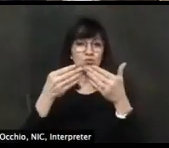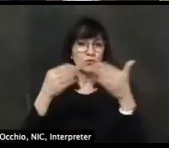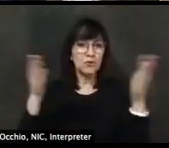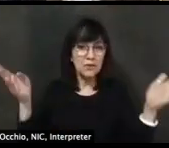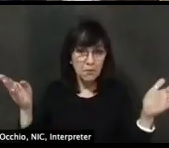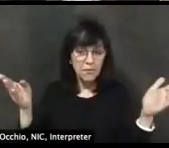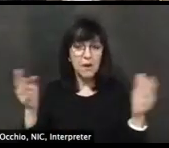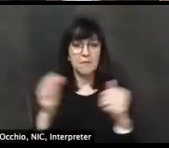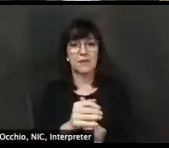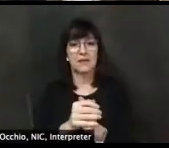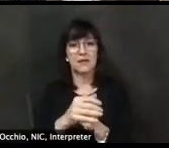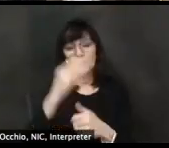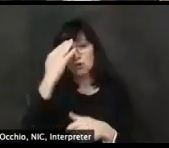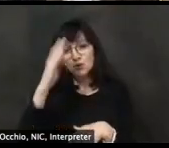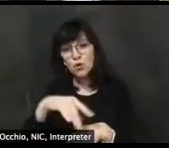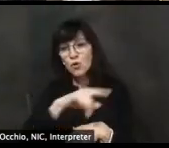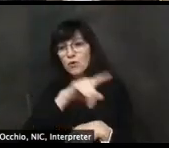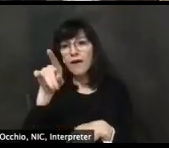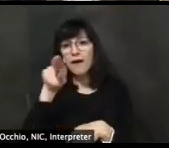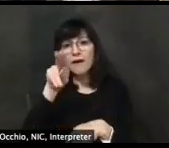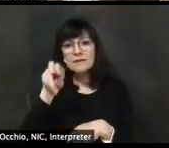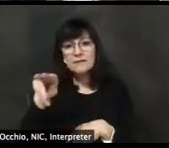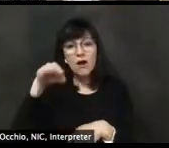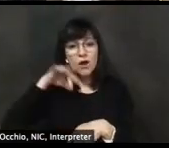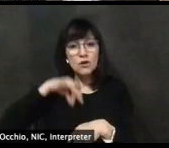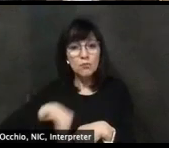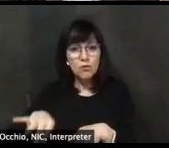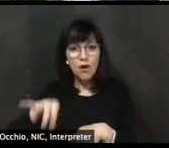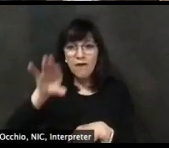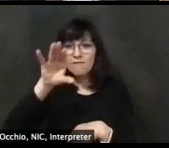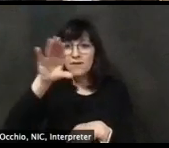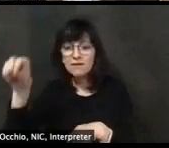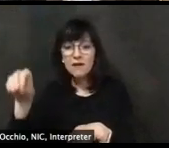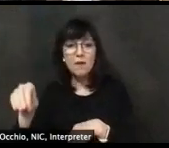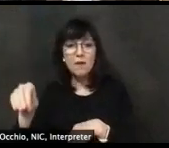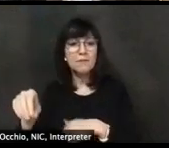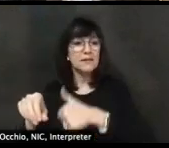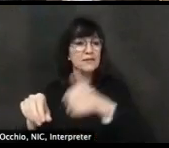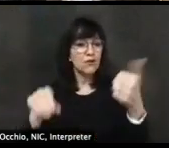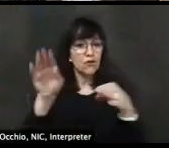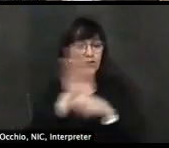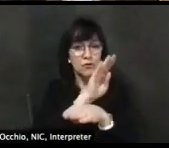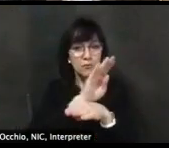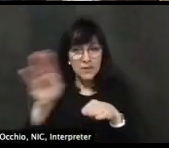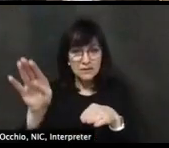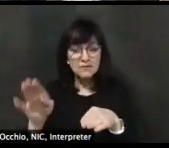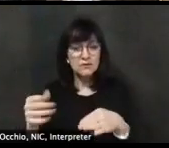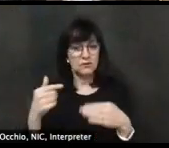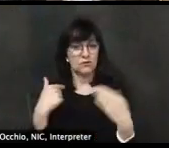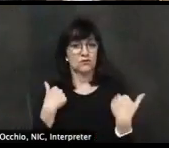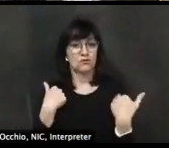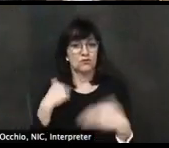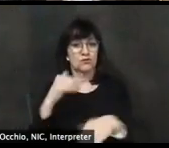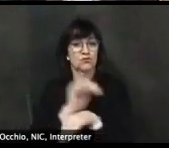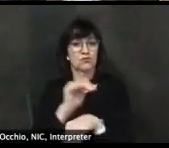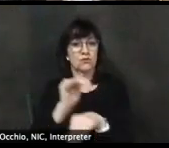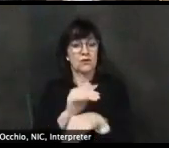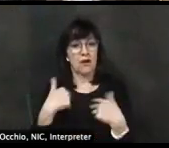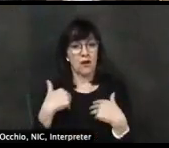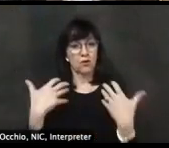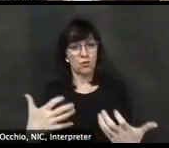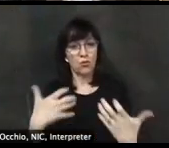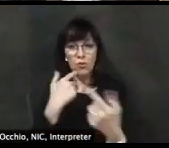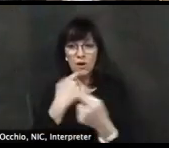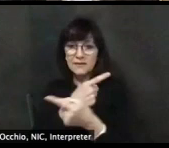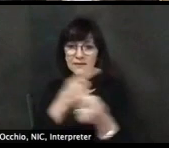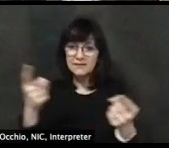our stakeholders, our nonprofits who've joined us. And tonight, we want to give a special shout out to our other statewide electeds who've come on with